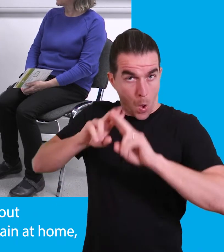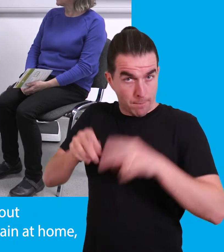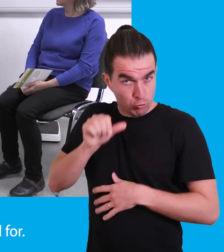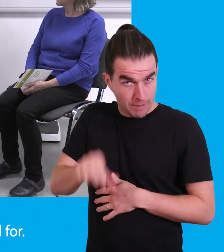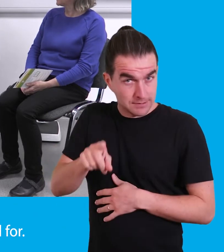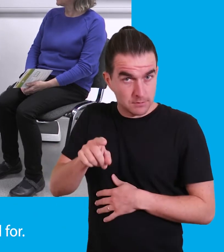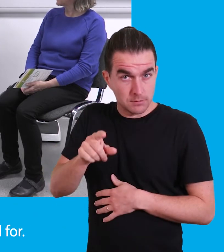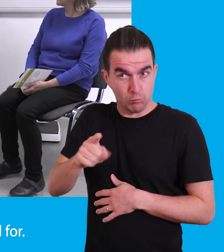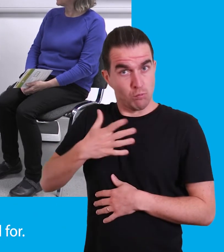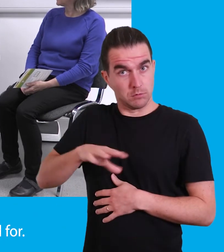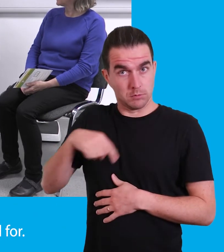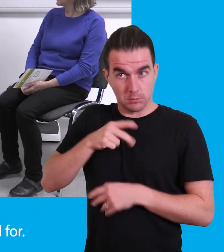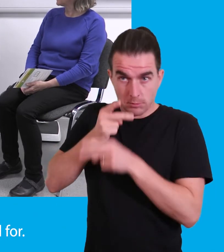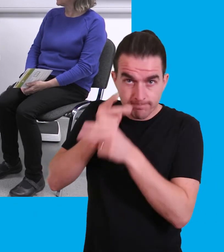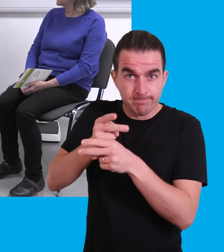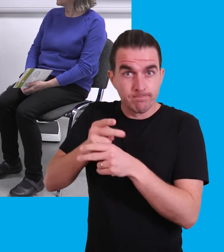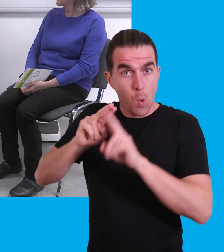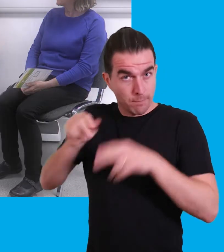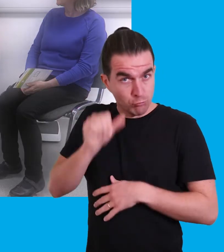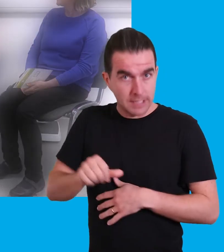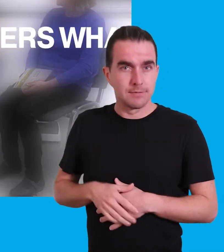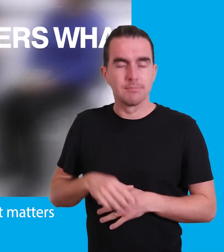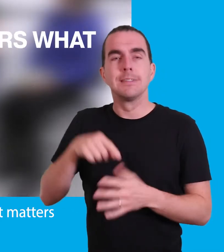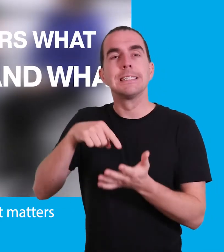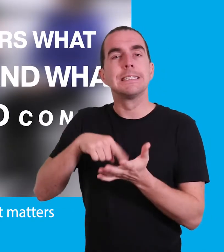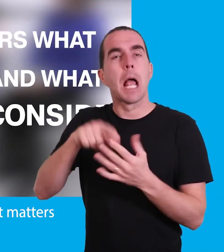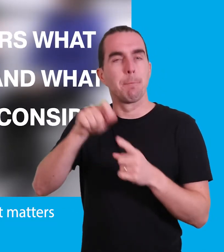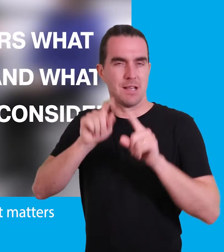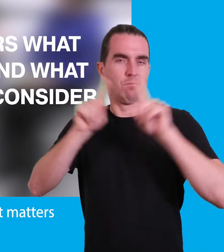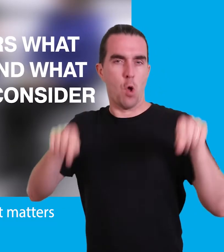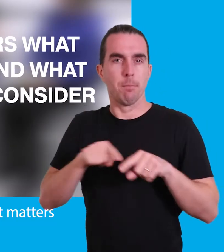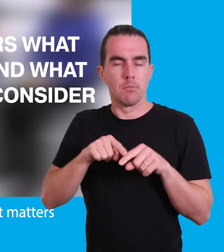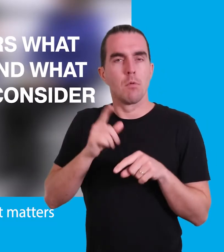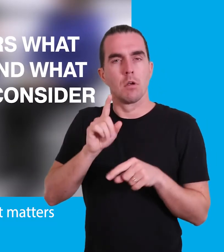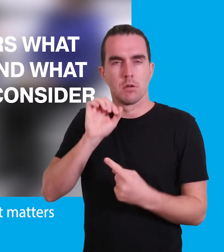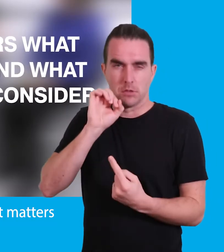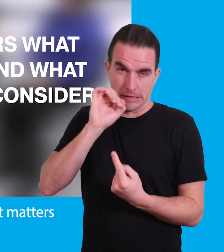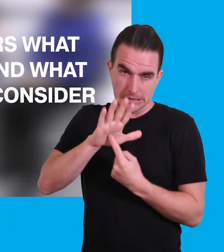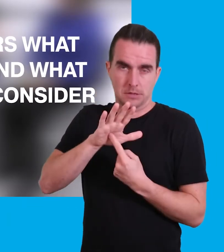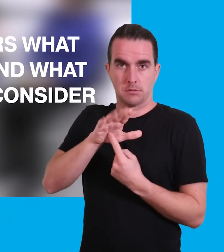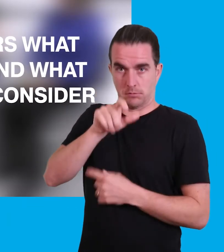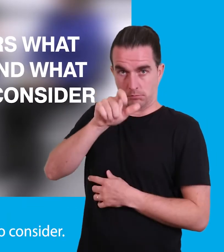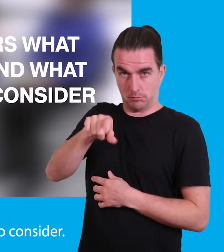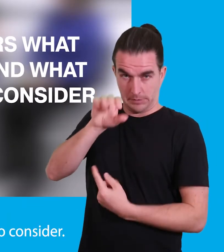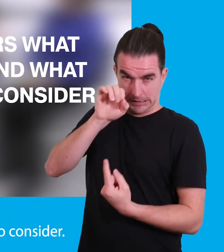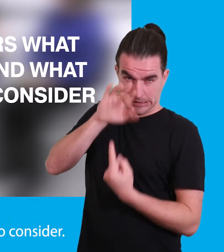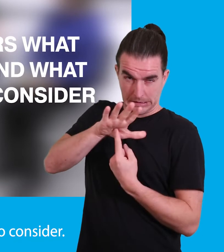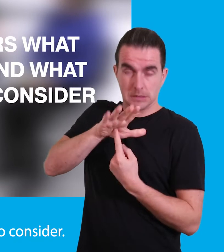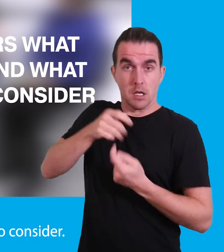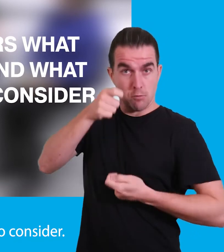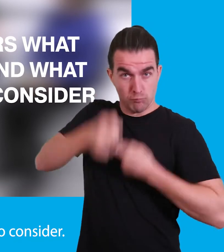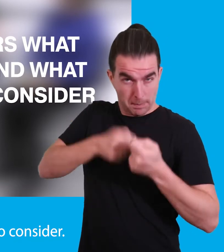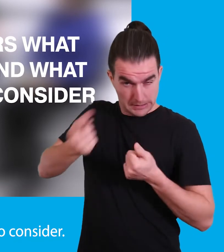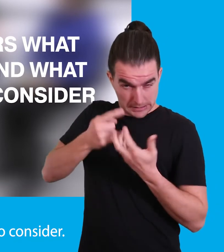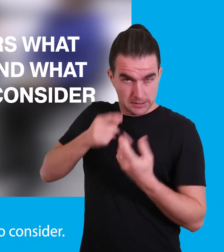remain at home if that's where you'd prefer to be cared for. The TET form considers what matters most to you and what